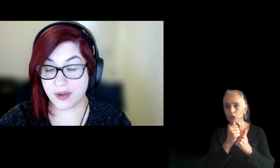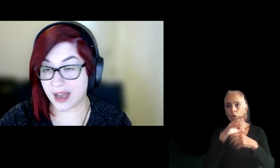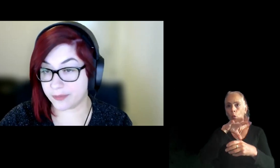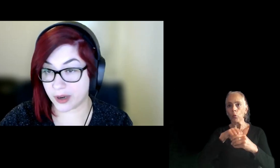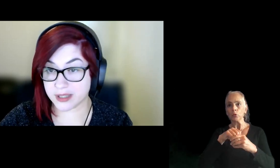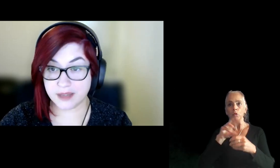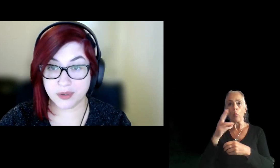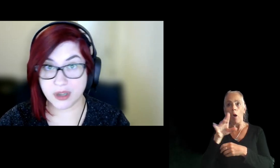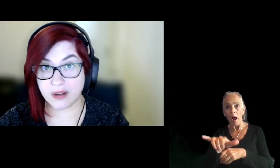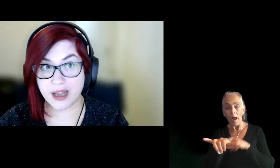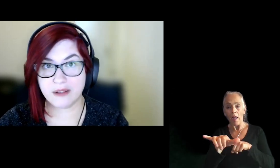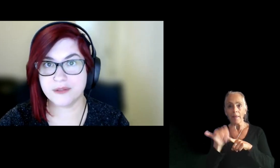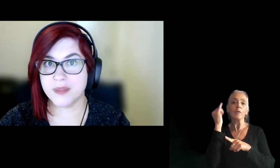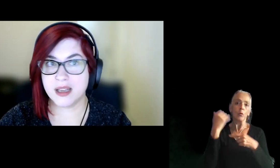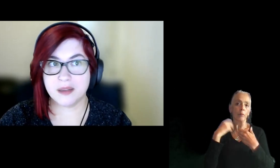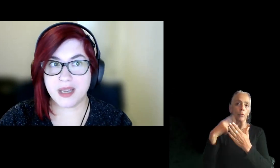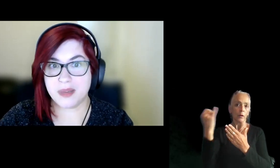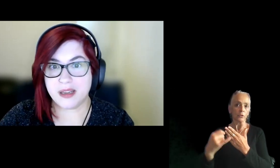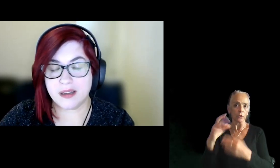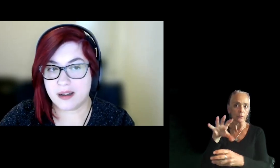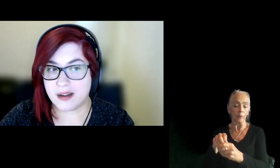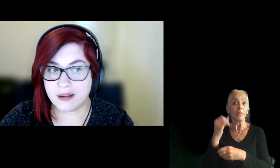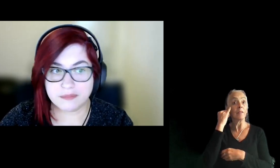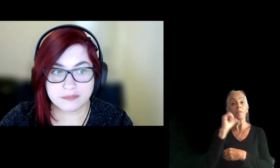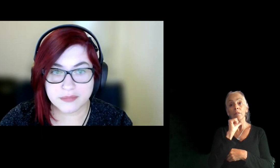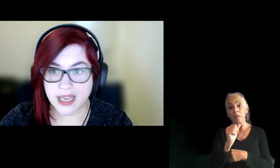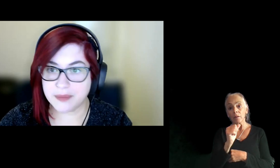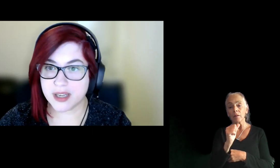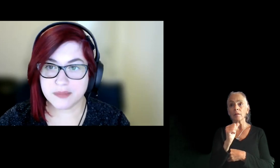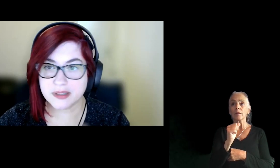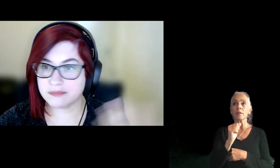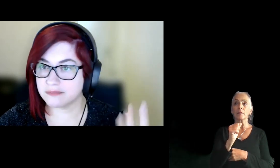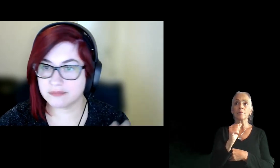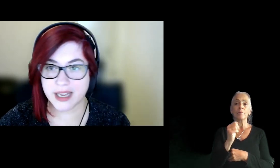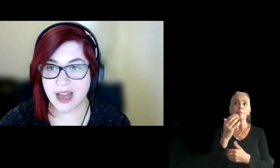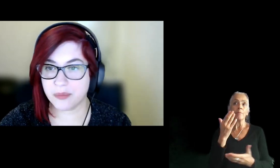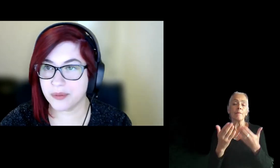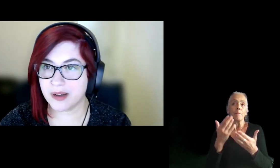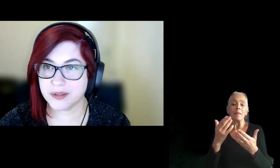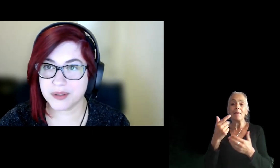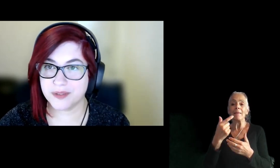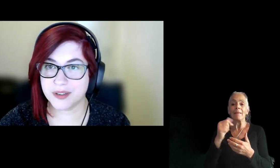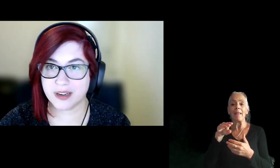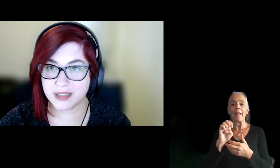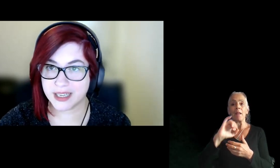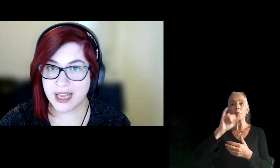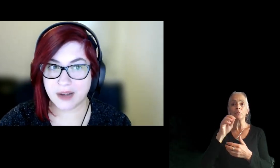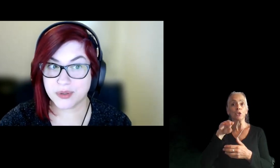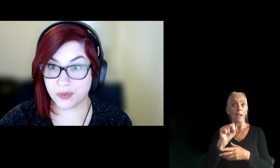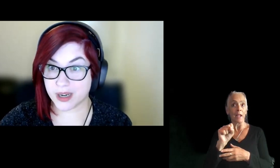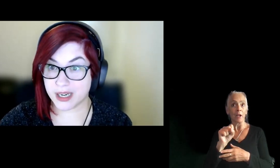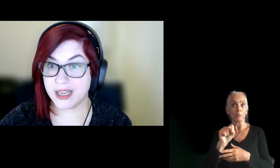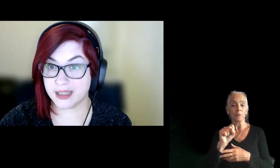if you have projects, if you don't have maybe game jams, like help you out to figure out like